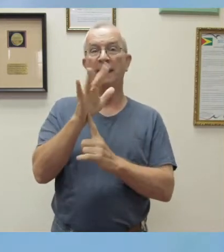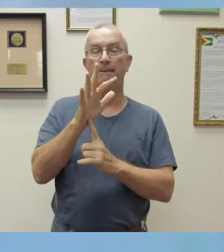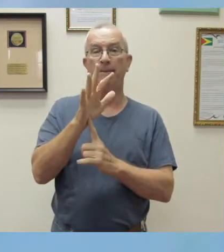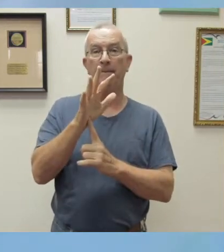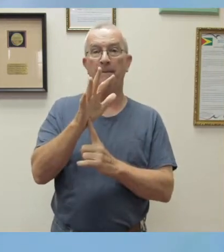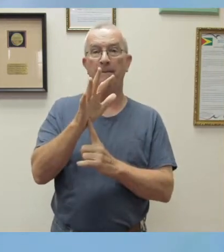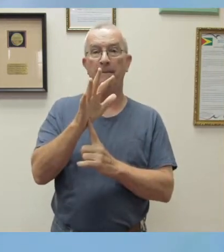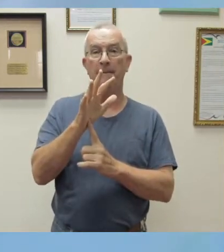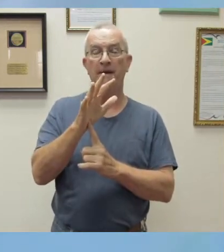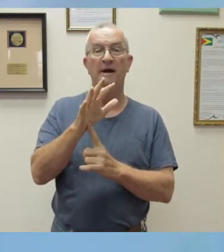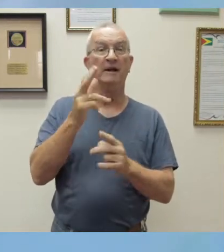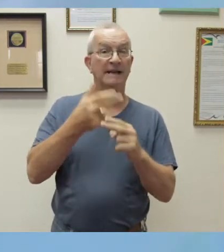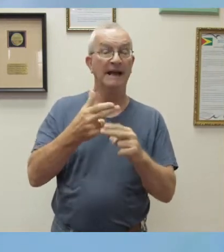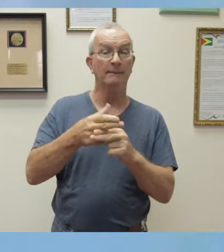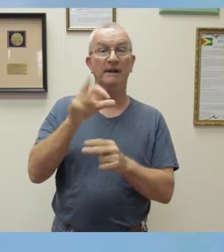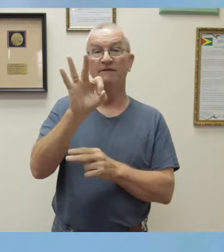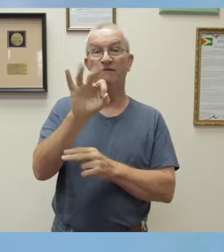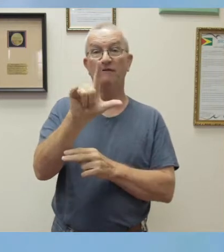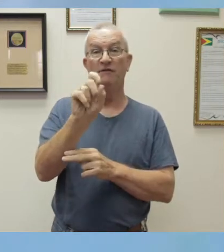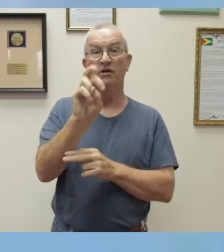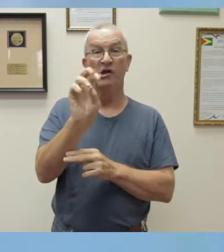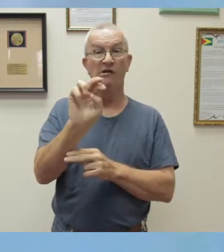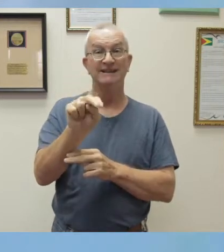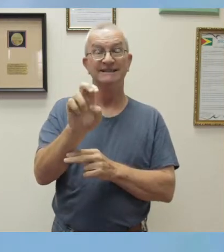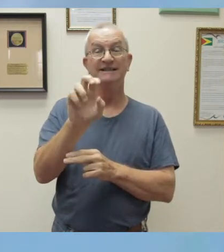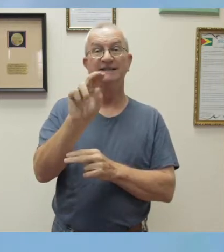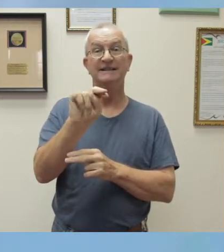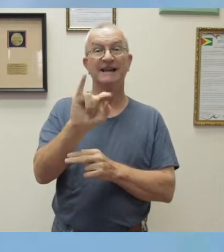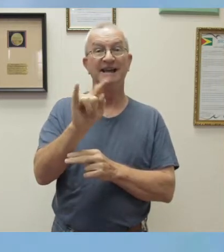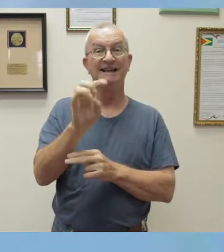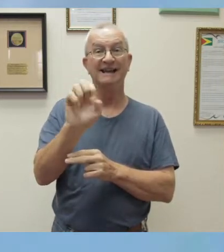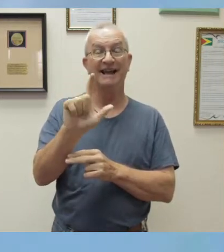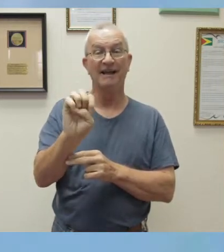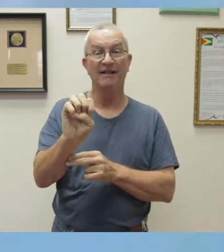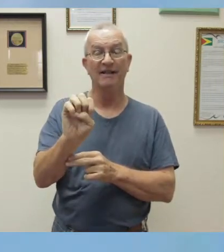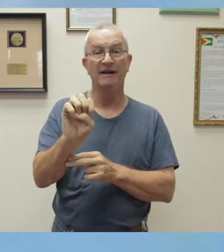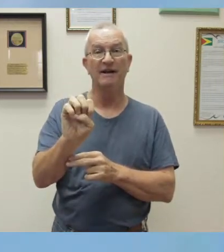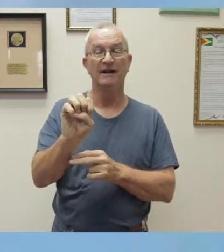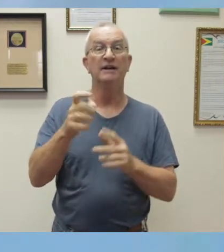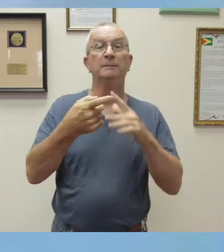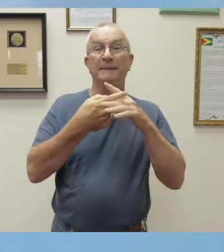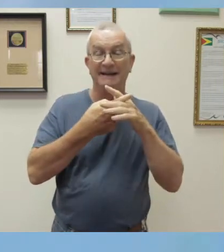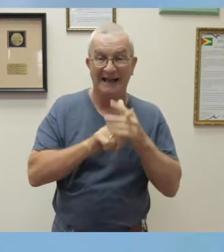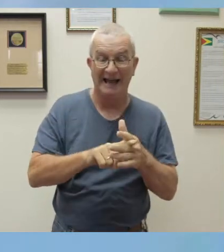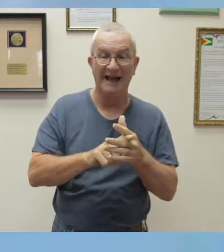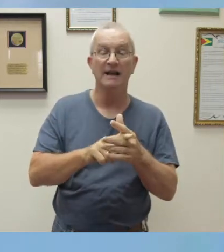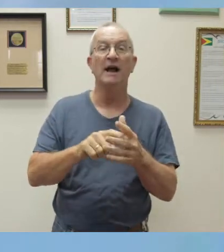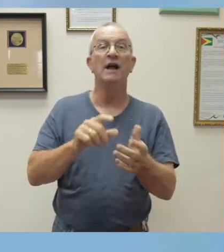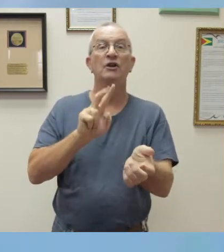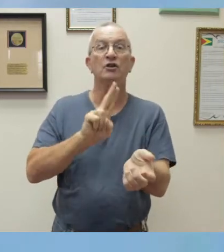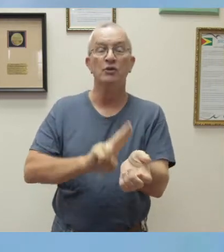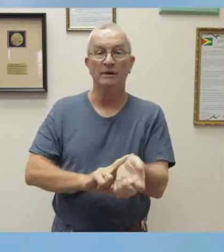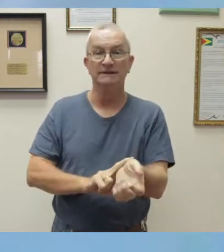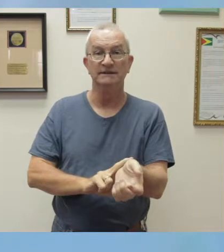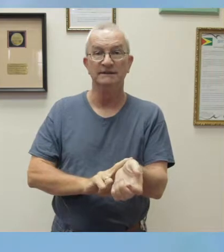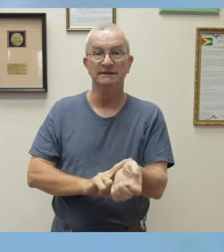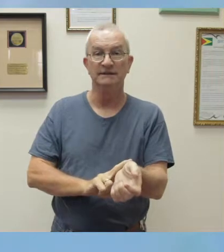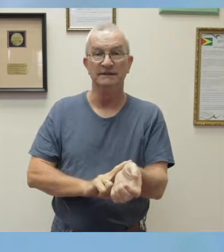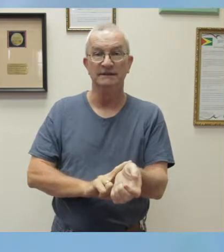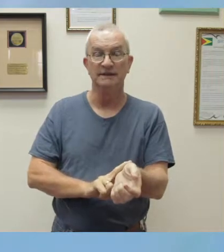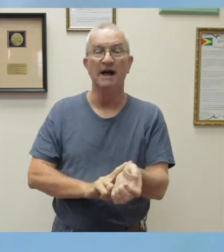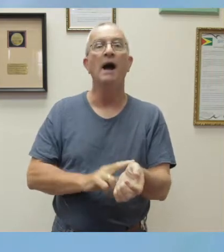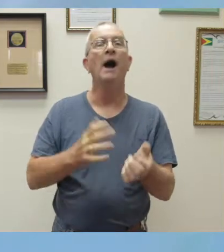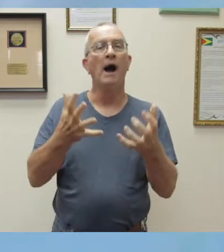Florence Nightingale, pioneer of modern nursing. I wish to take this